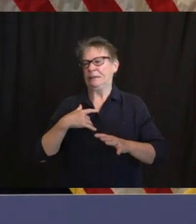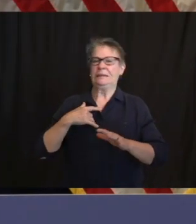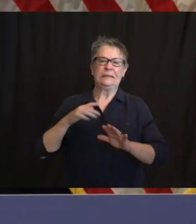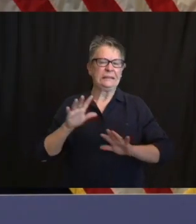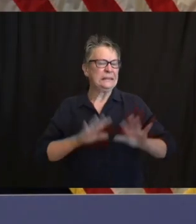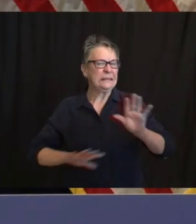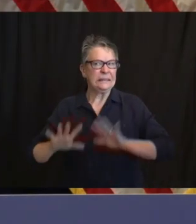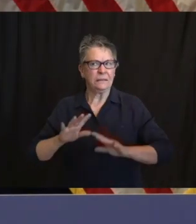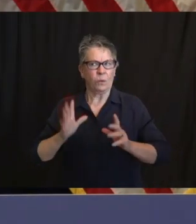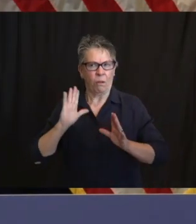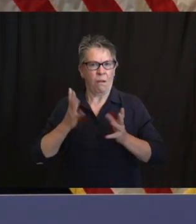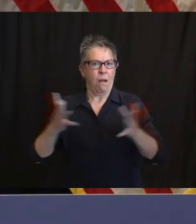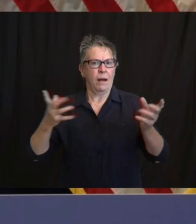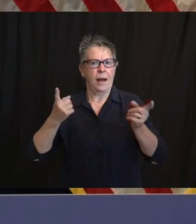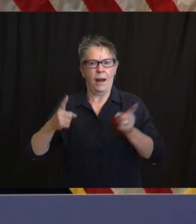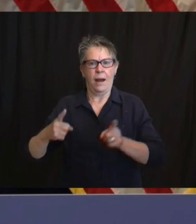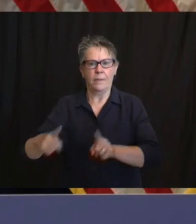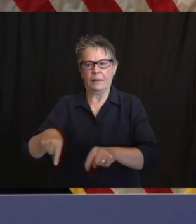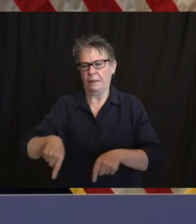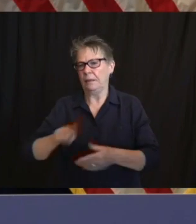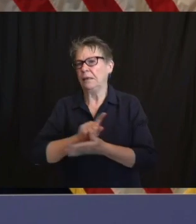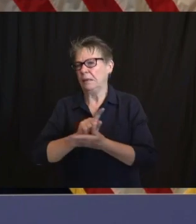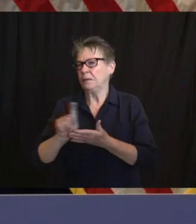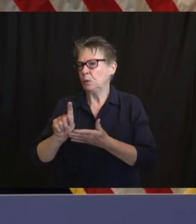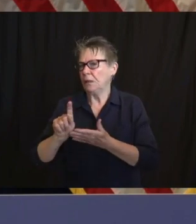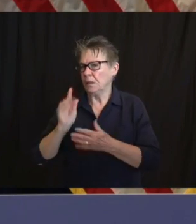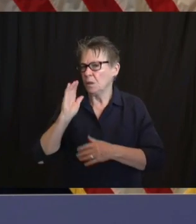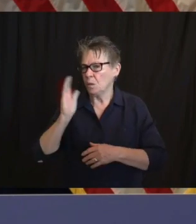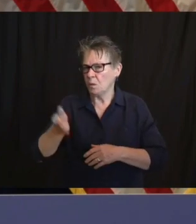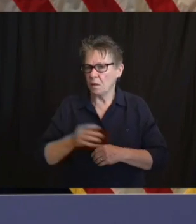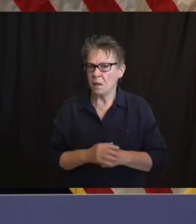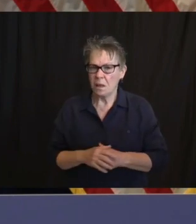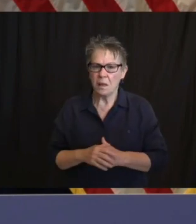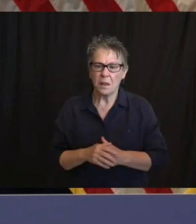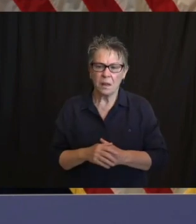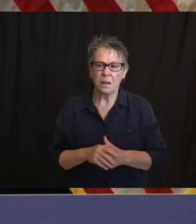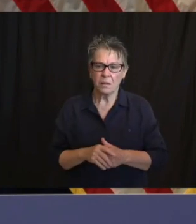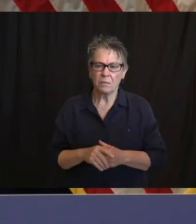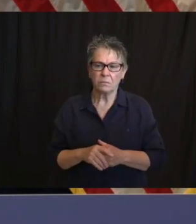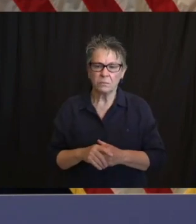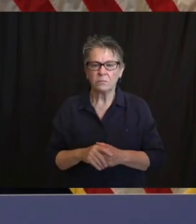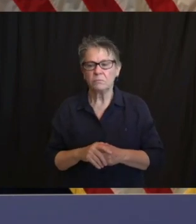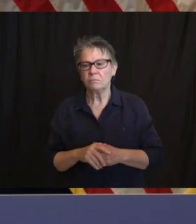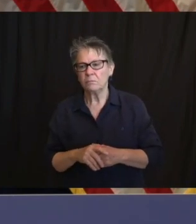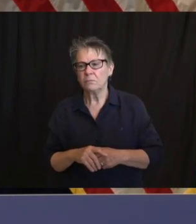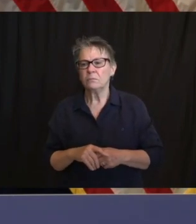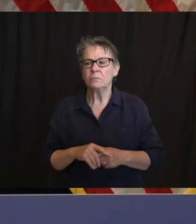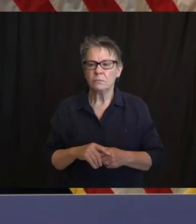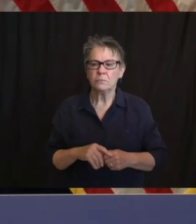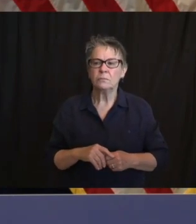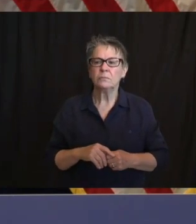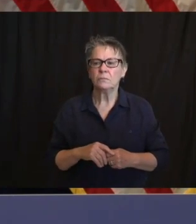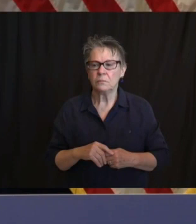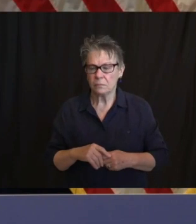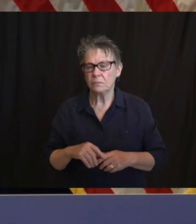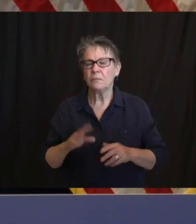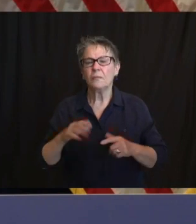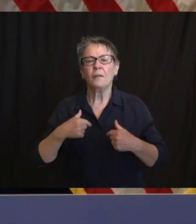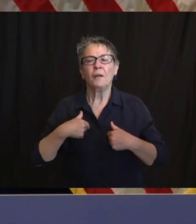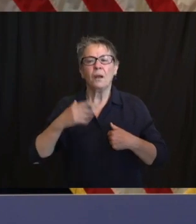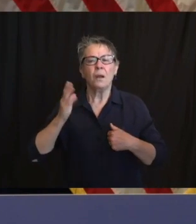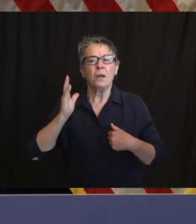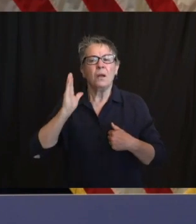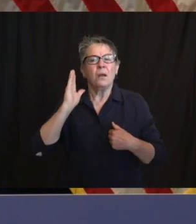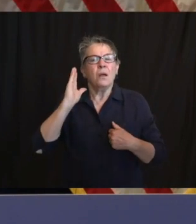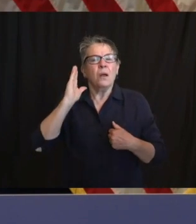mentioned that I'm not going to marry to a particular day, but guidance on a lot of what I announced is coming later